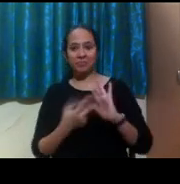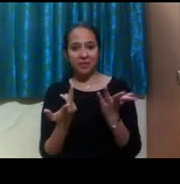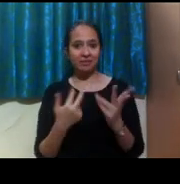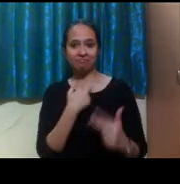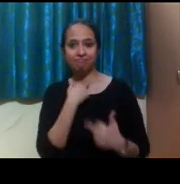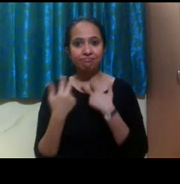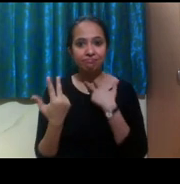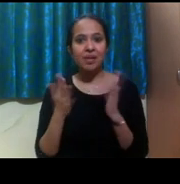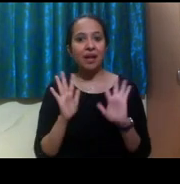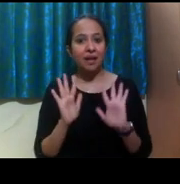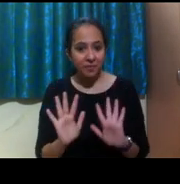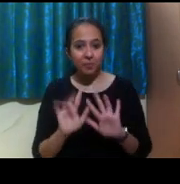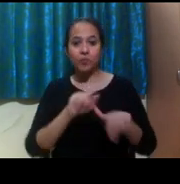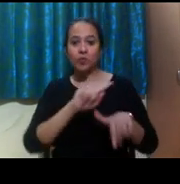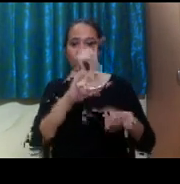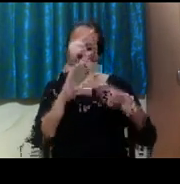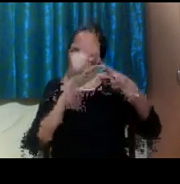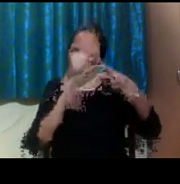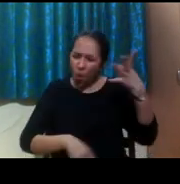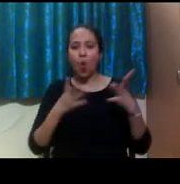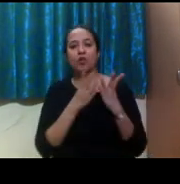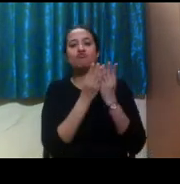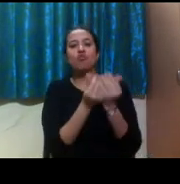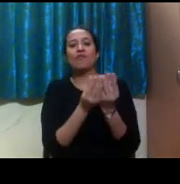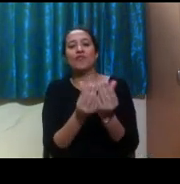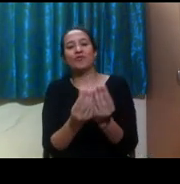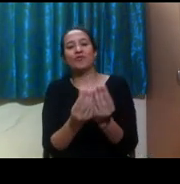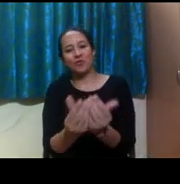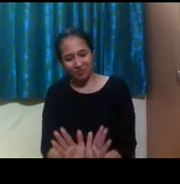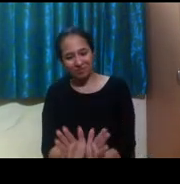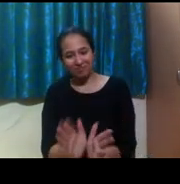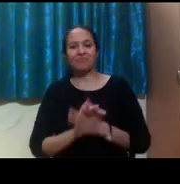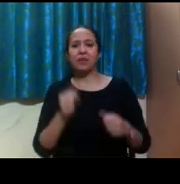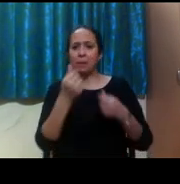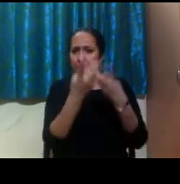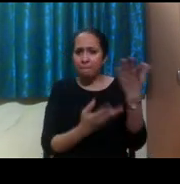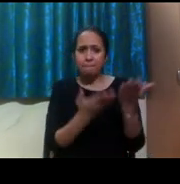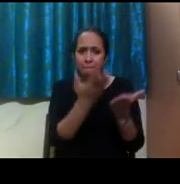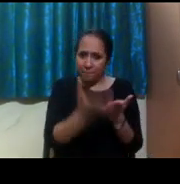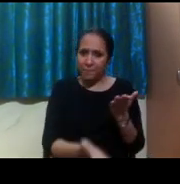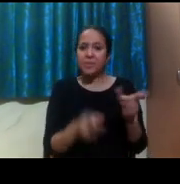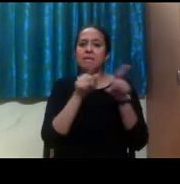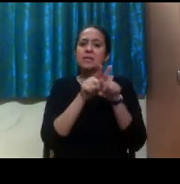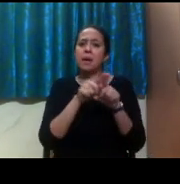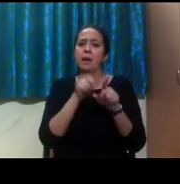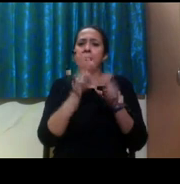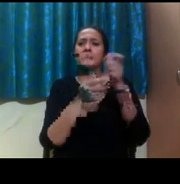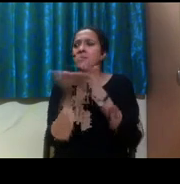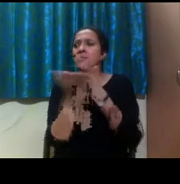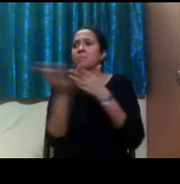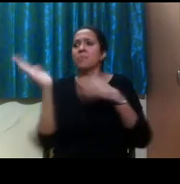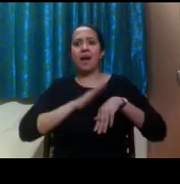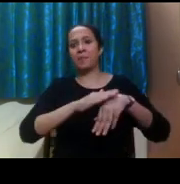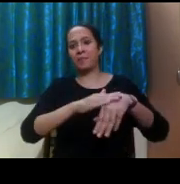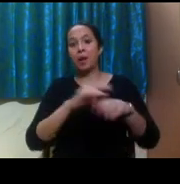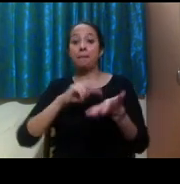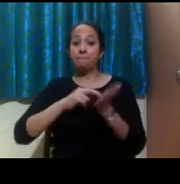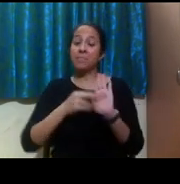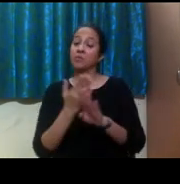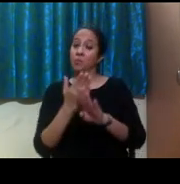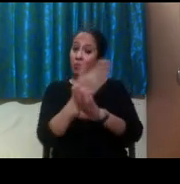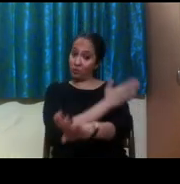taking these, all of these considerations, you know, it's very important to prepare ahead of time and to plan.